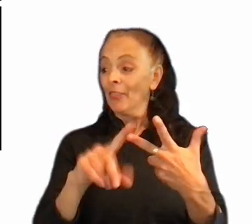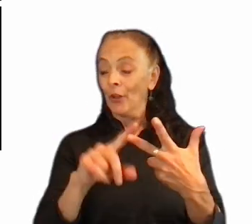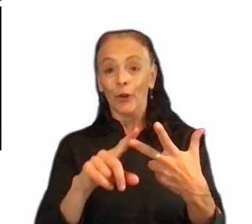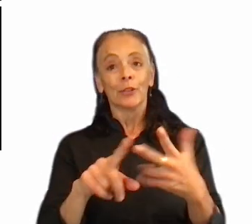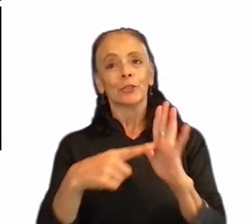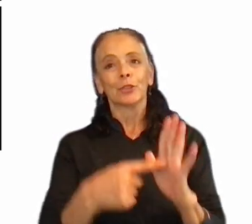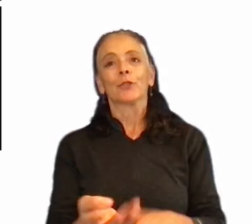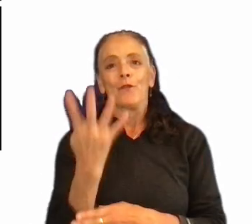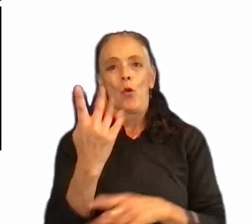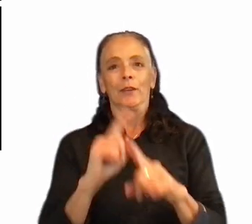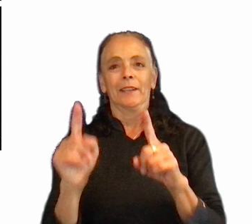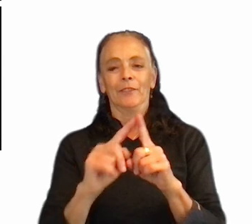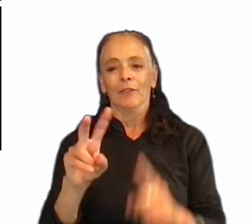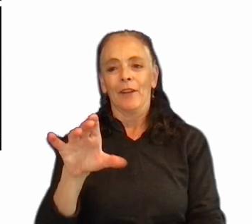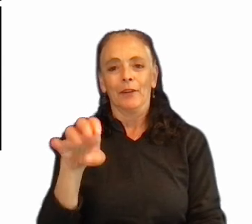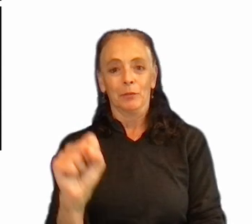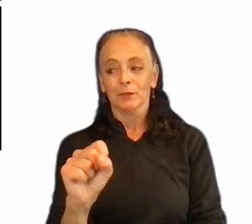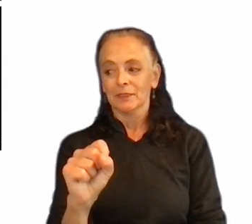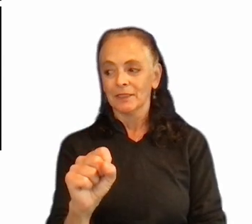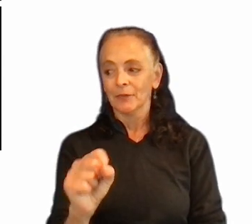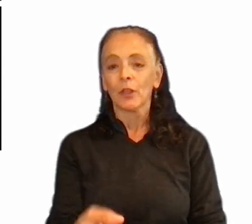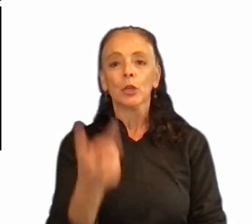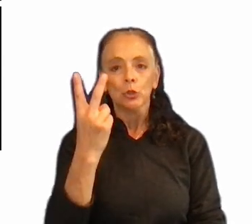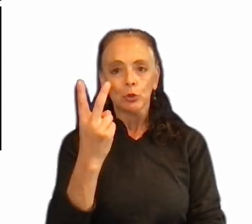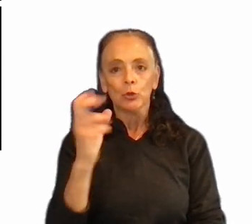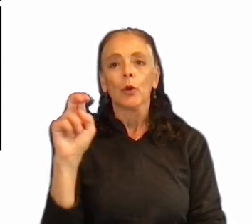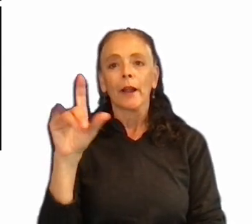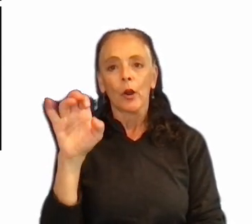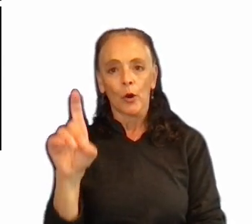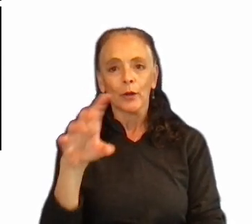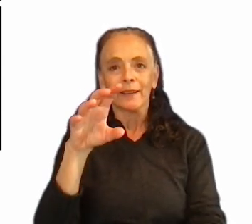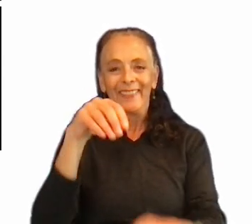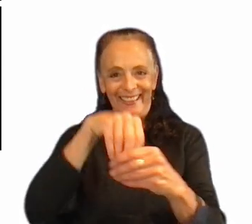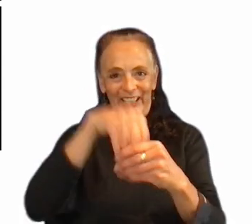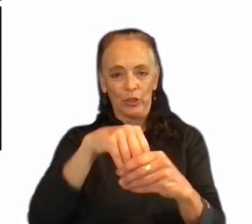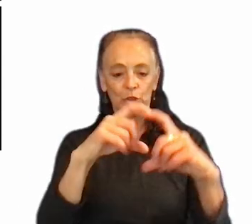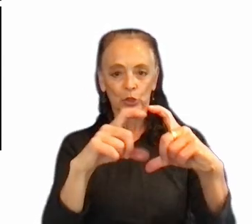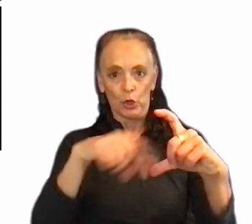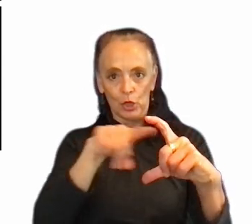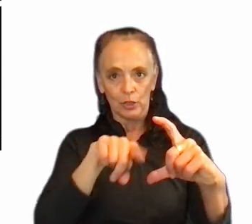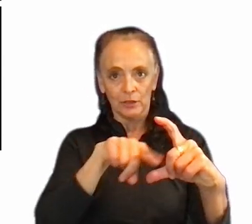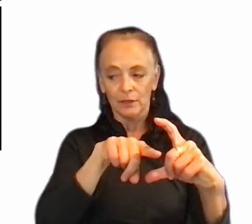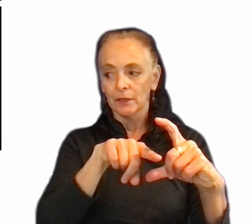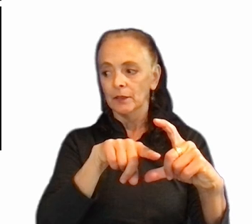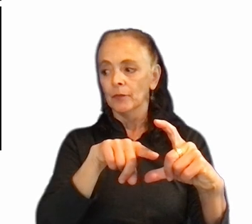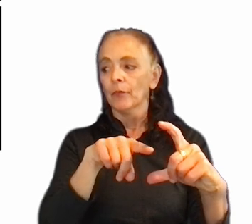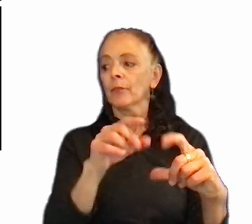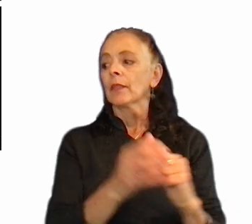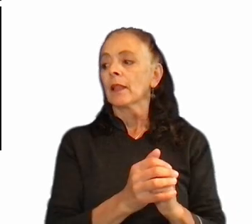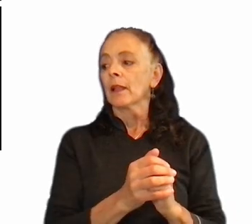different variables. Two are encoded in the inner circle through its size and its color.